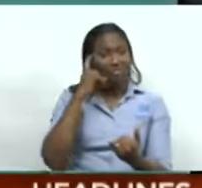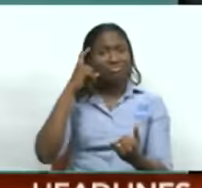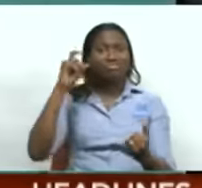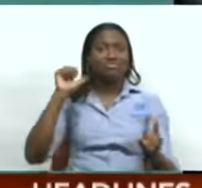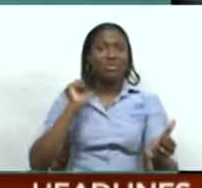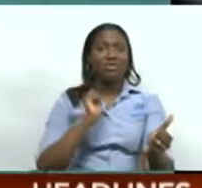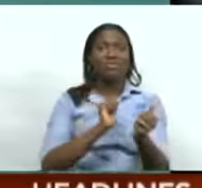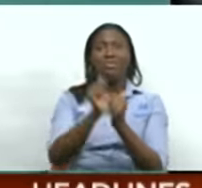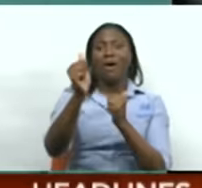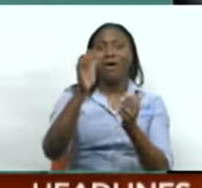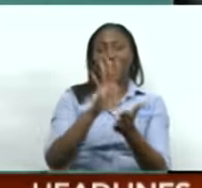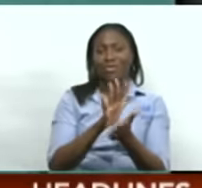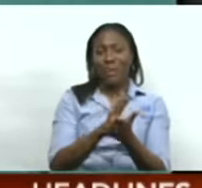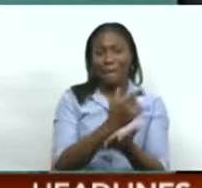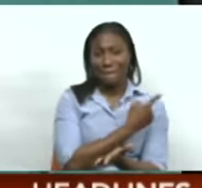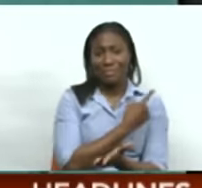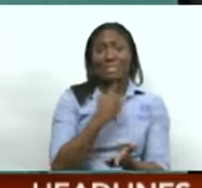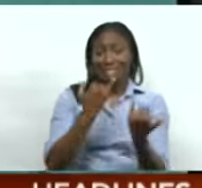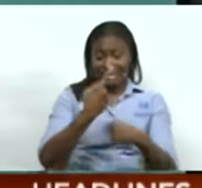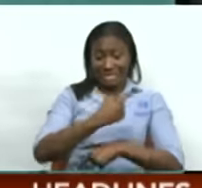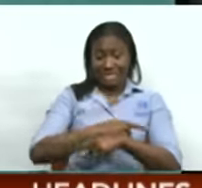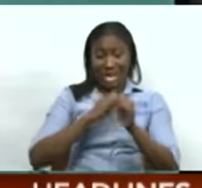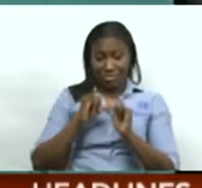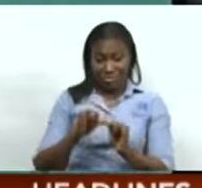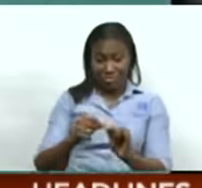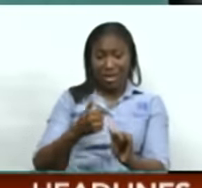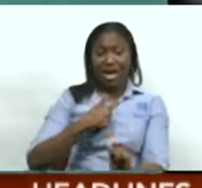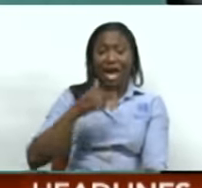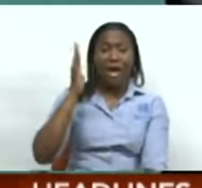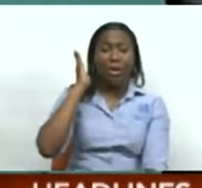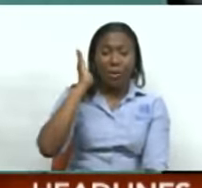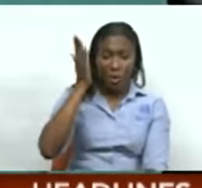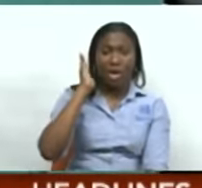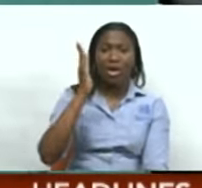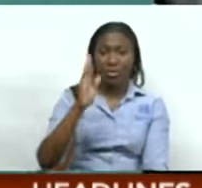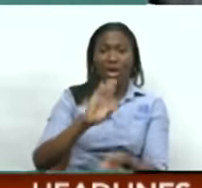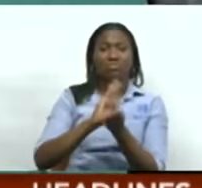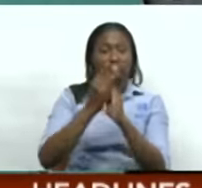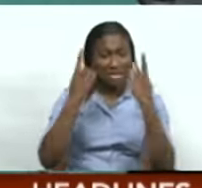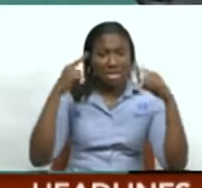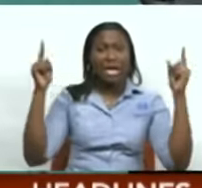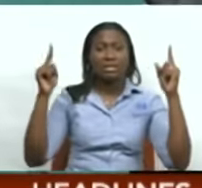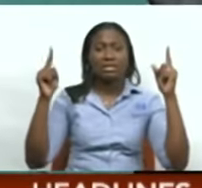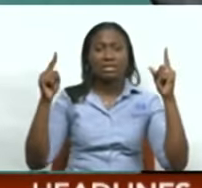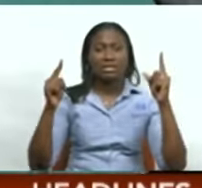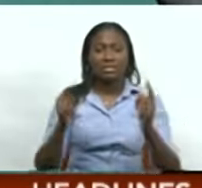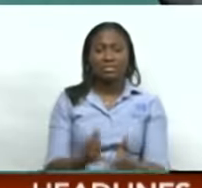And from this day forward, I will be a success. Who are we?